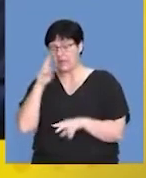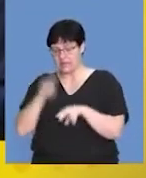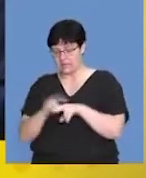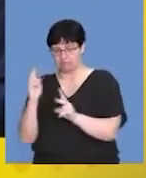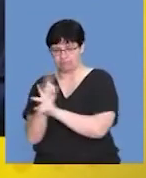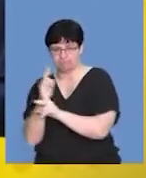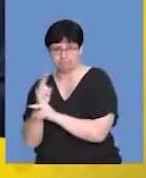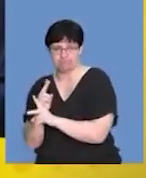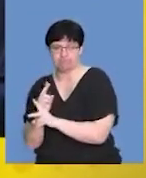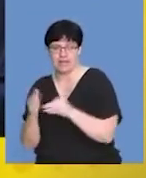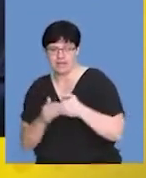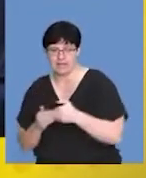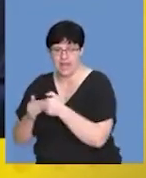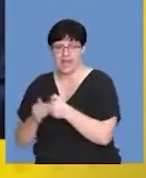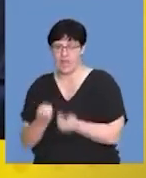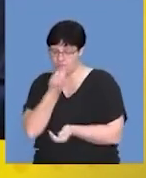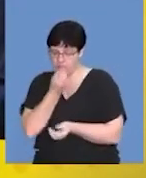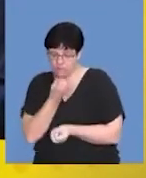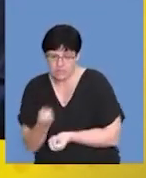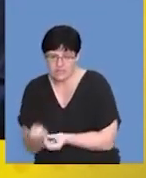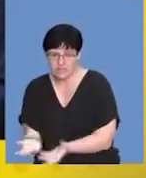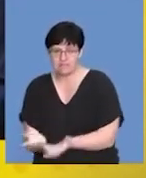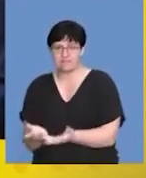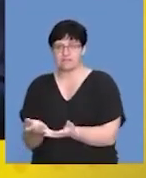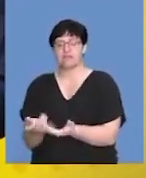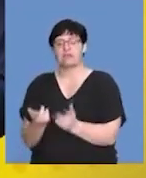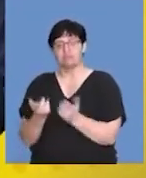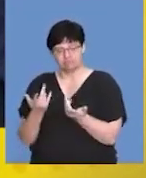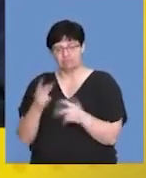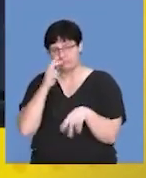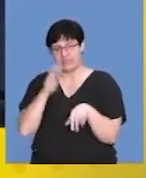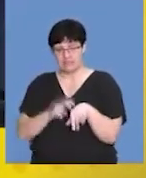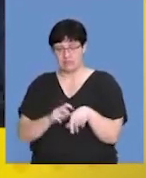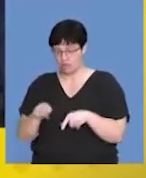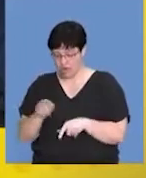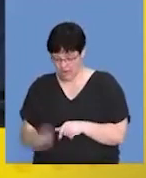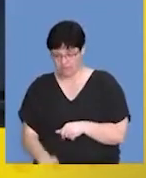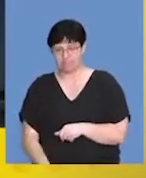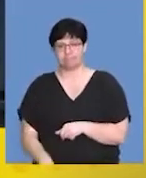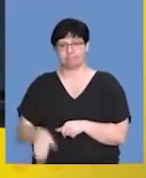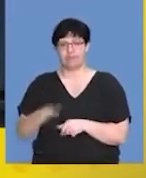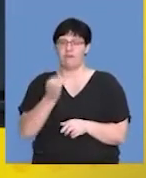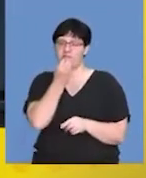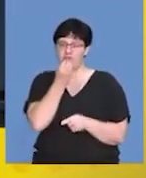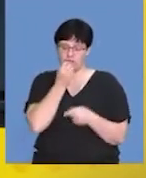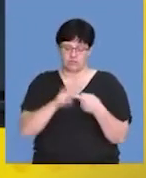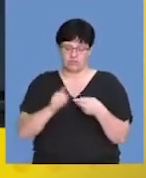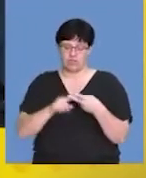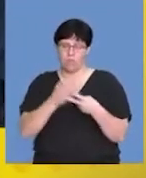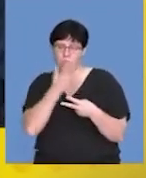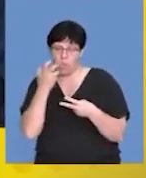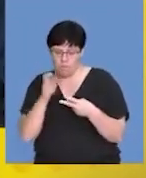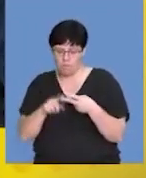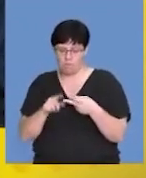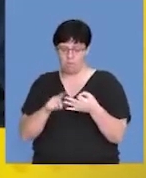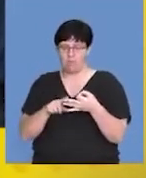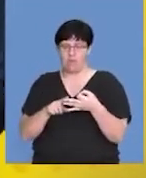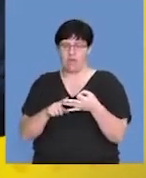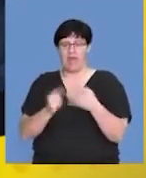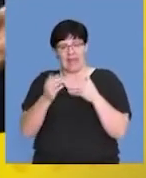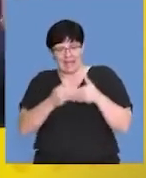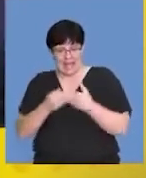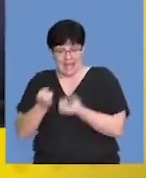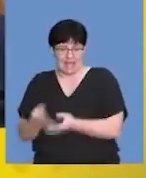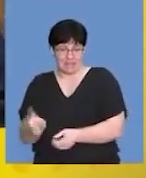of parental care, nourishment and care from the parents in terms of providing food, warmth and initial